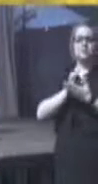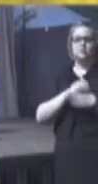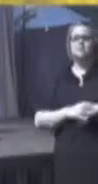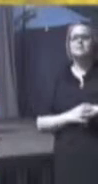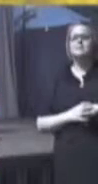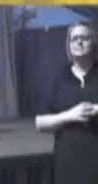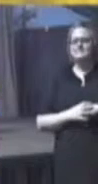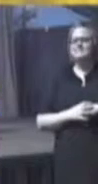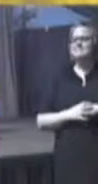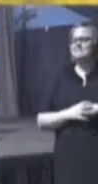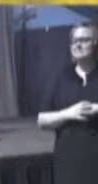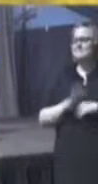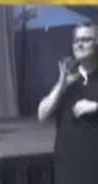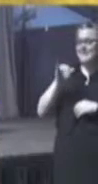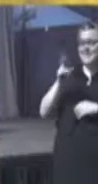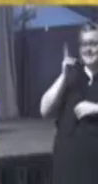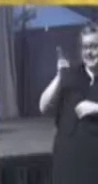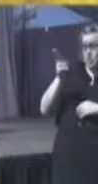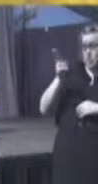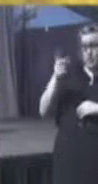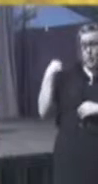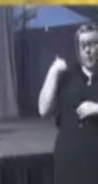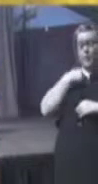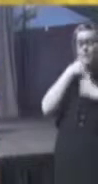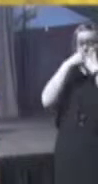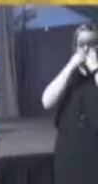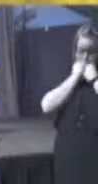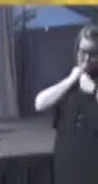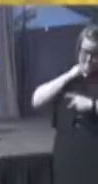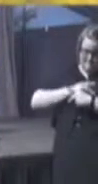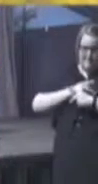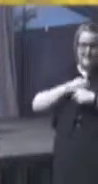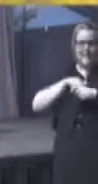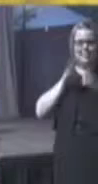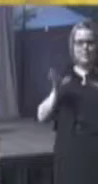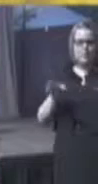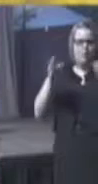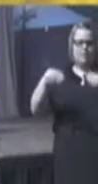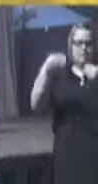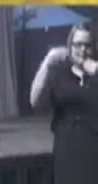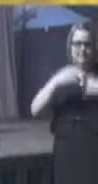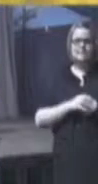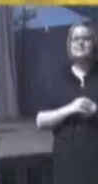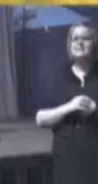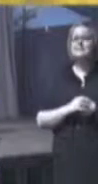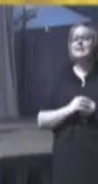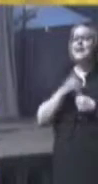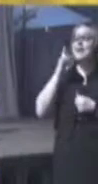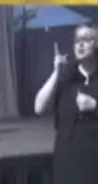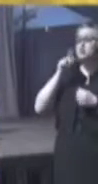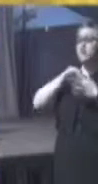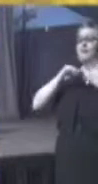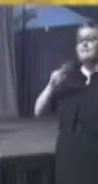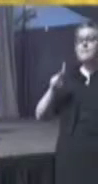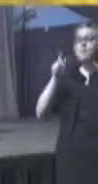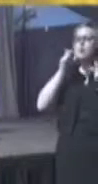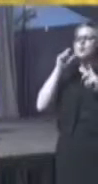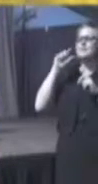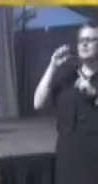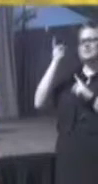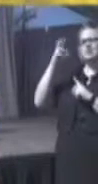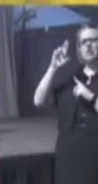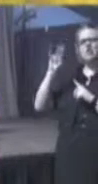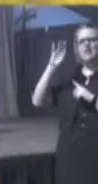That's the history we will preserve within these walls. The history of a people who, in the words of Dr. King,